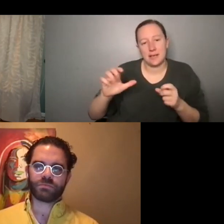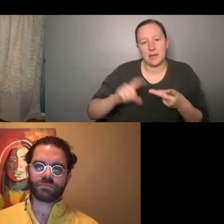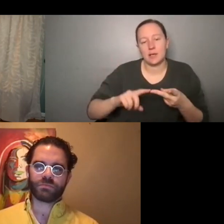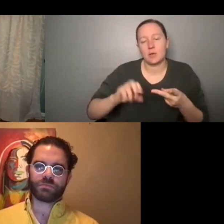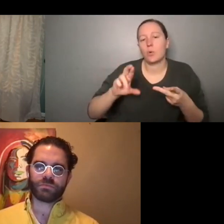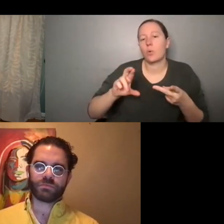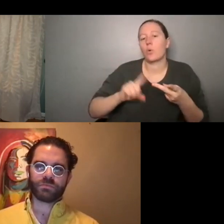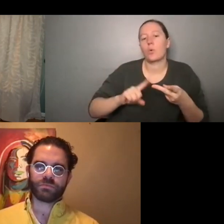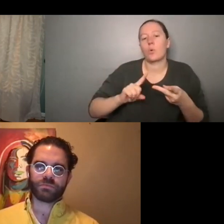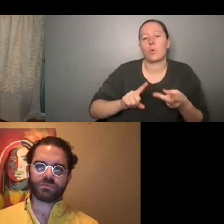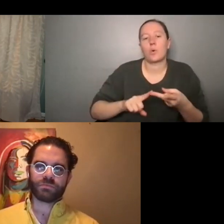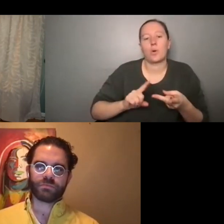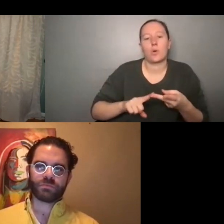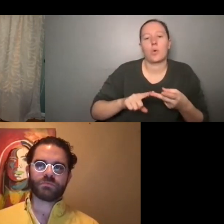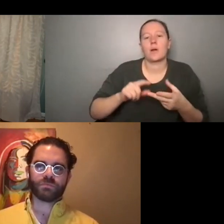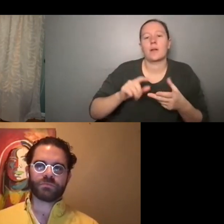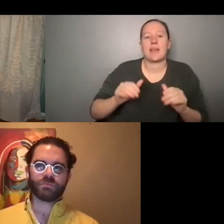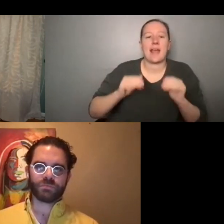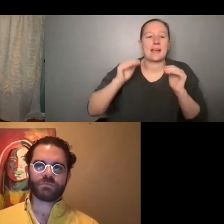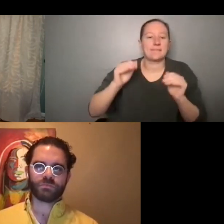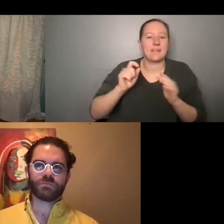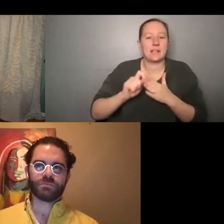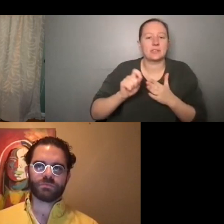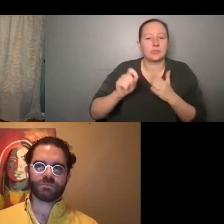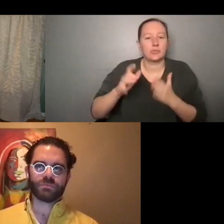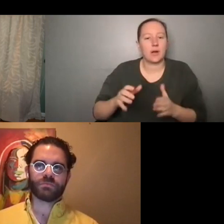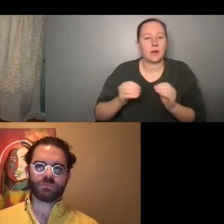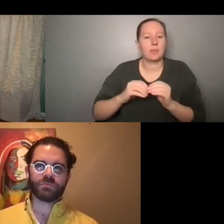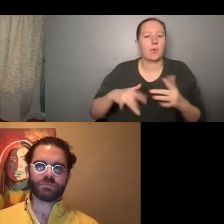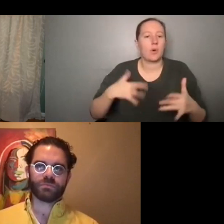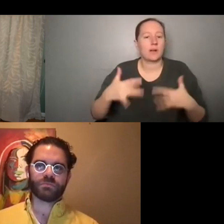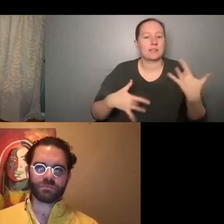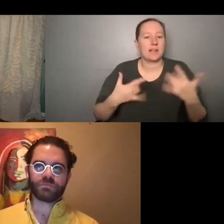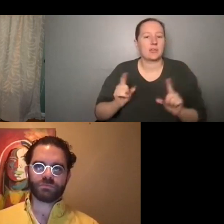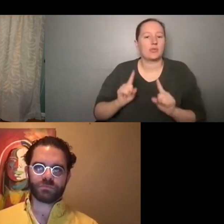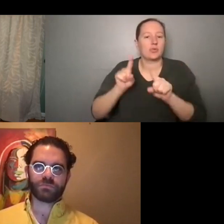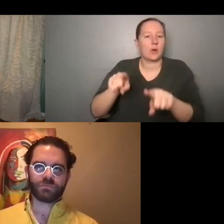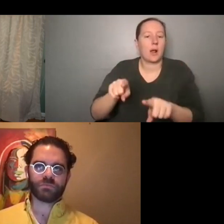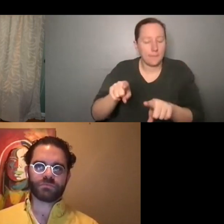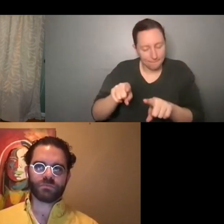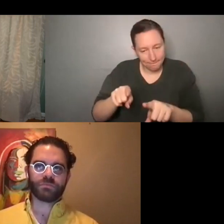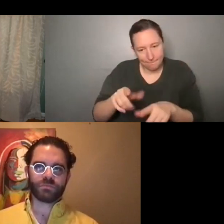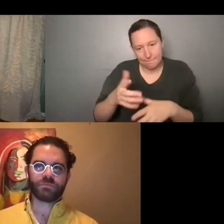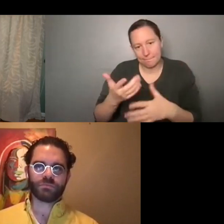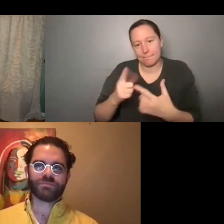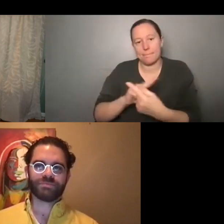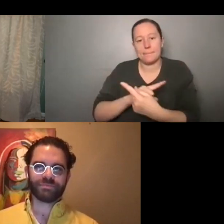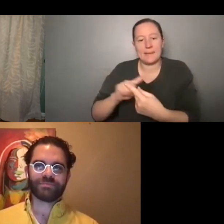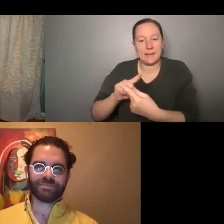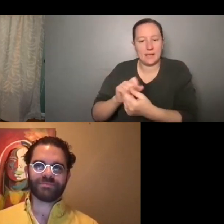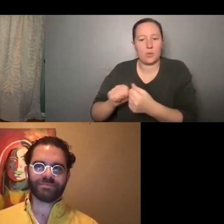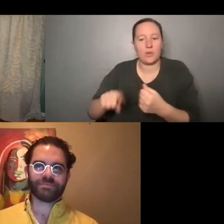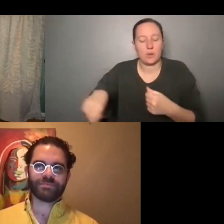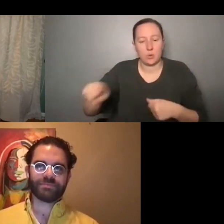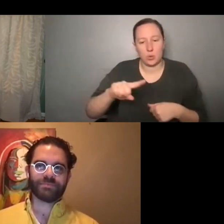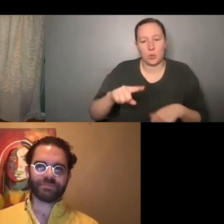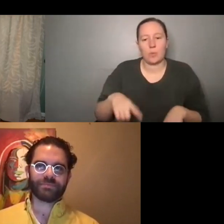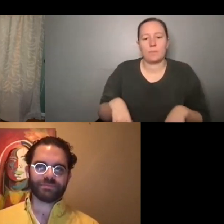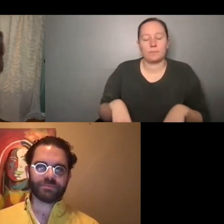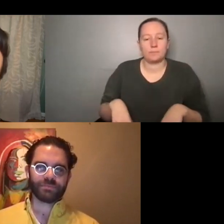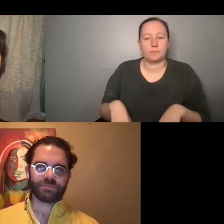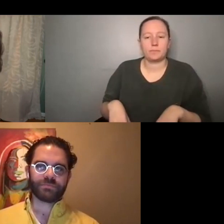advanced writer more excited to come visit and hang out with you. So that is actually,